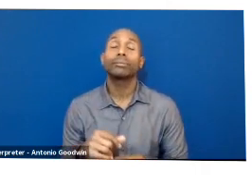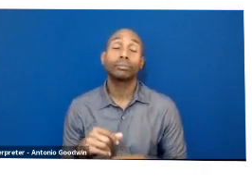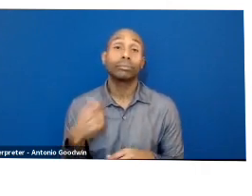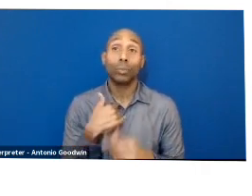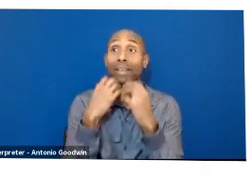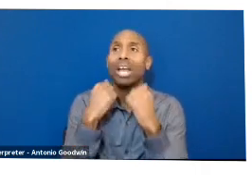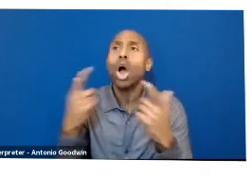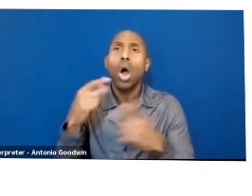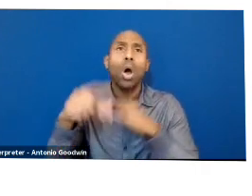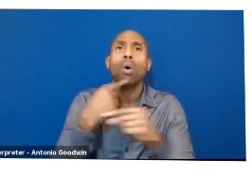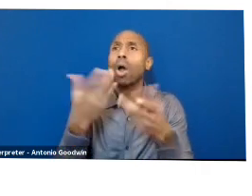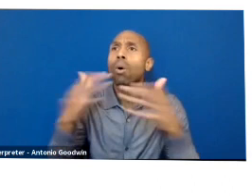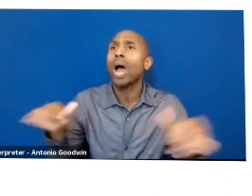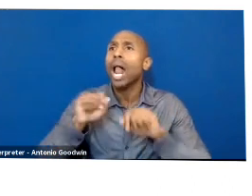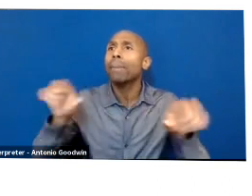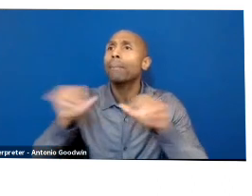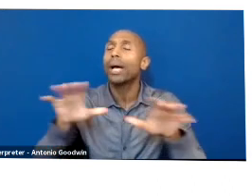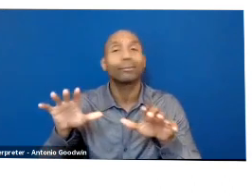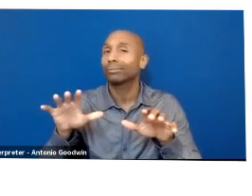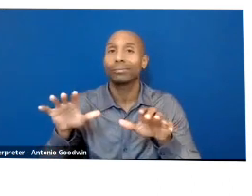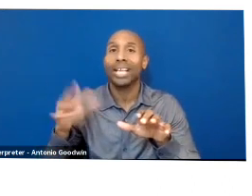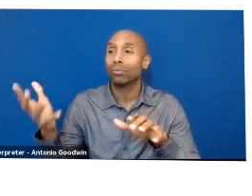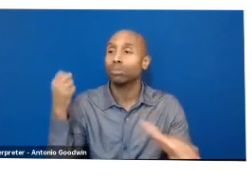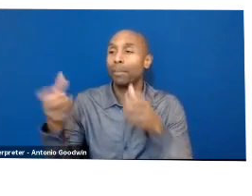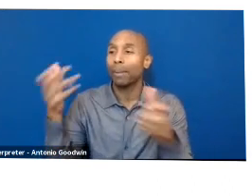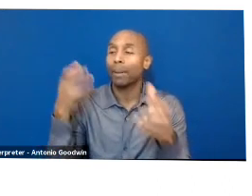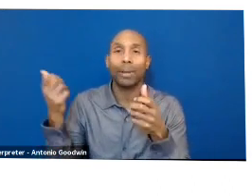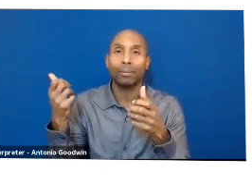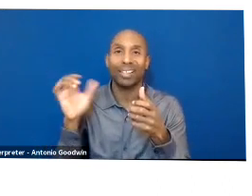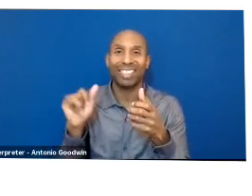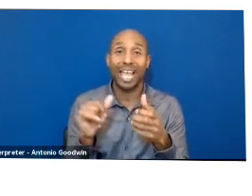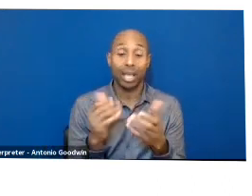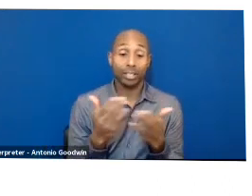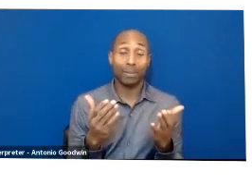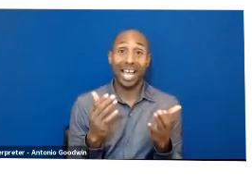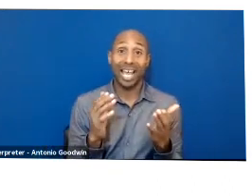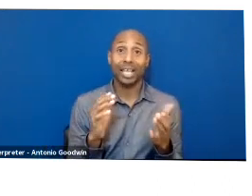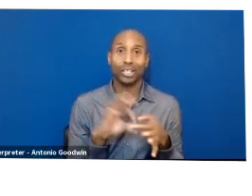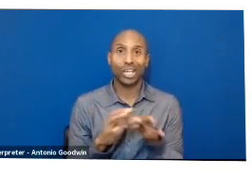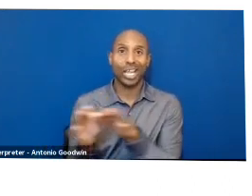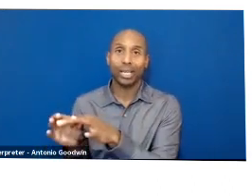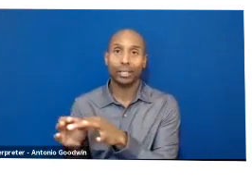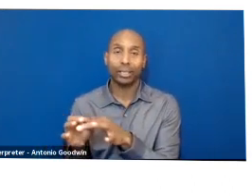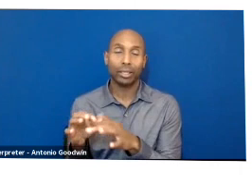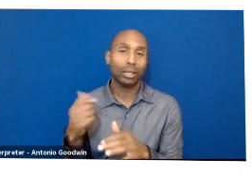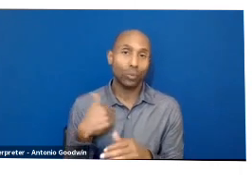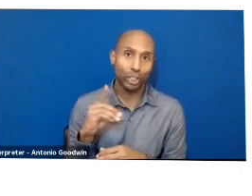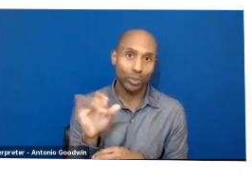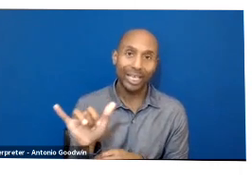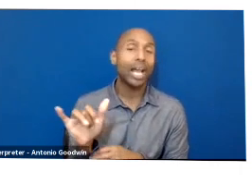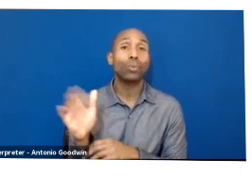globalized extractive supply chains, which is what we all live through now, to circular regional economies.